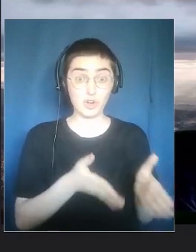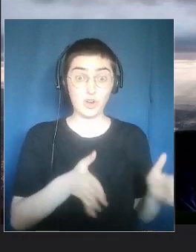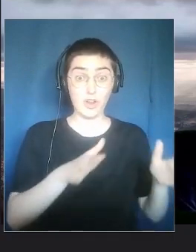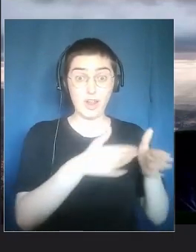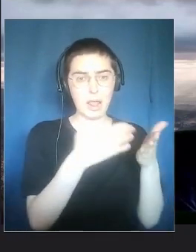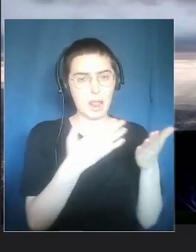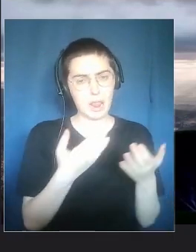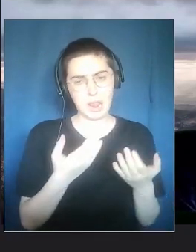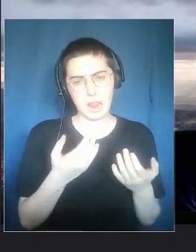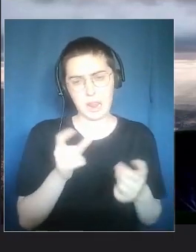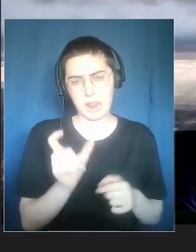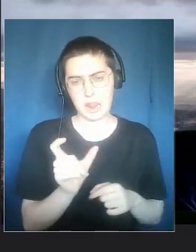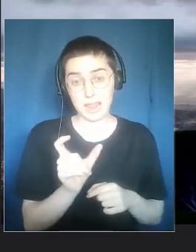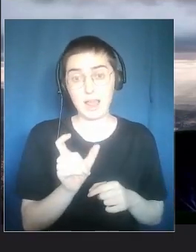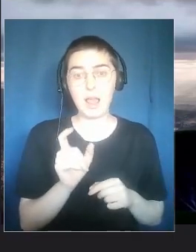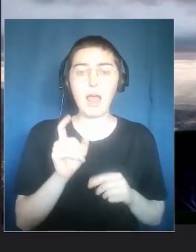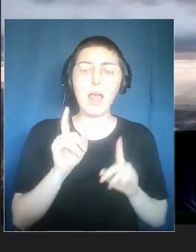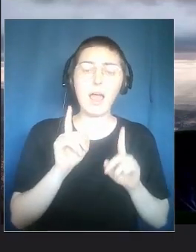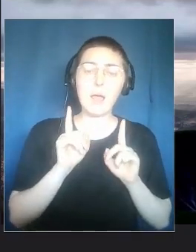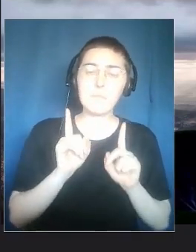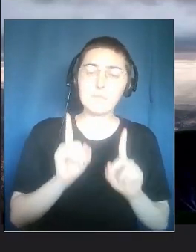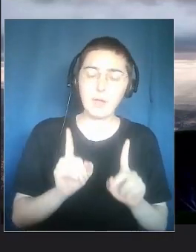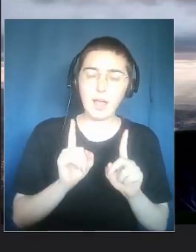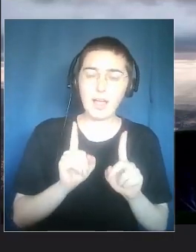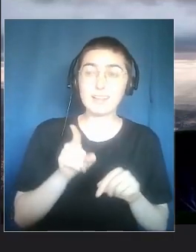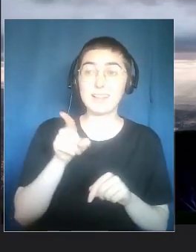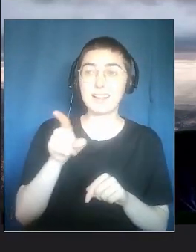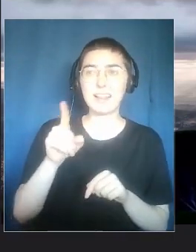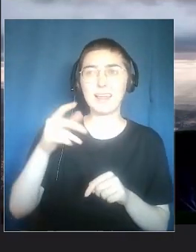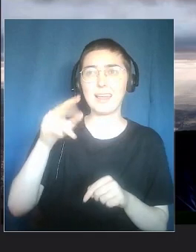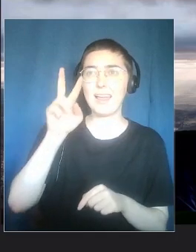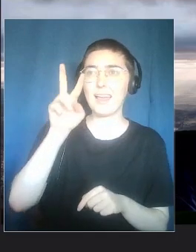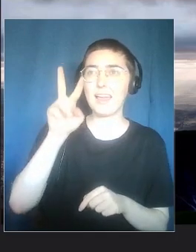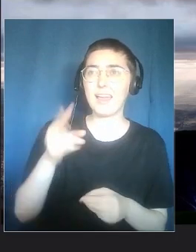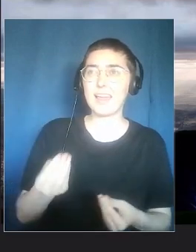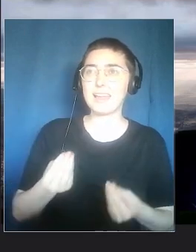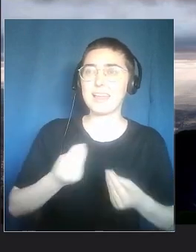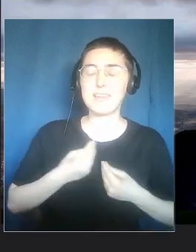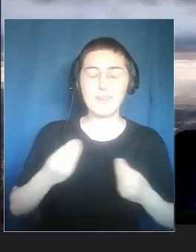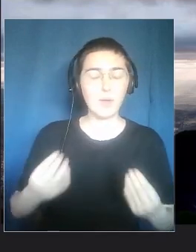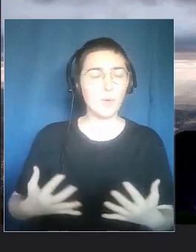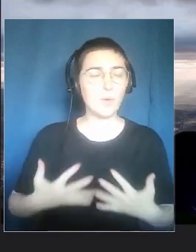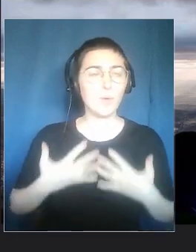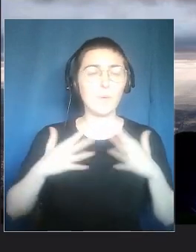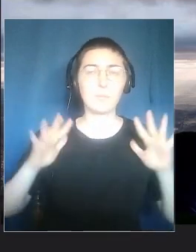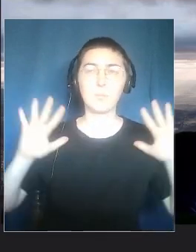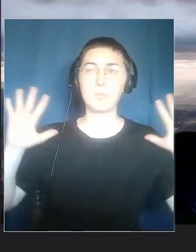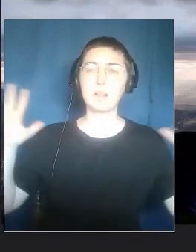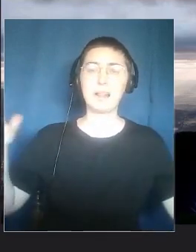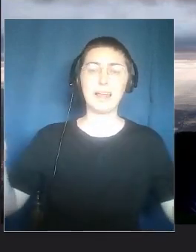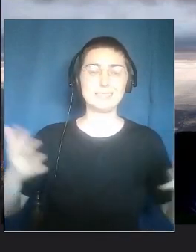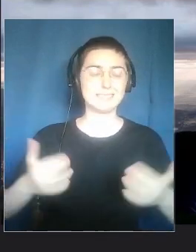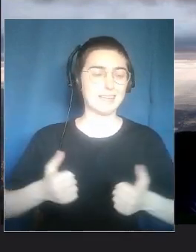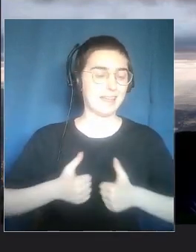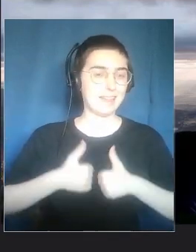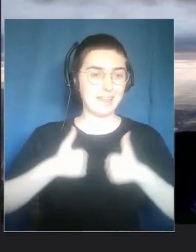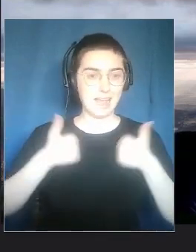with the young generation, we had less information on ceramics, but